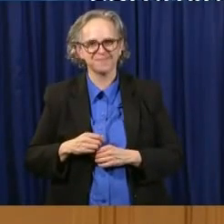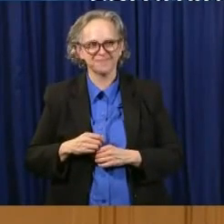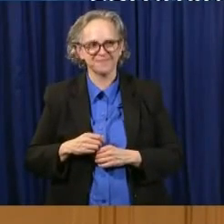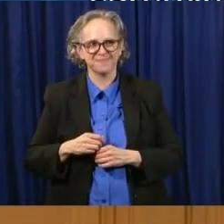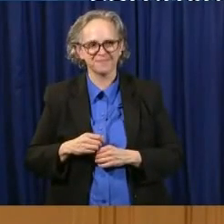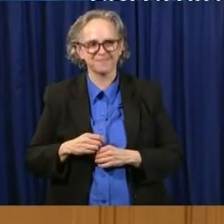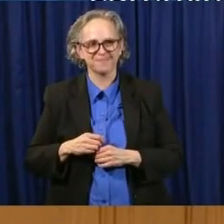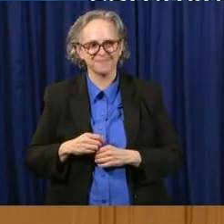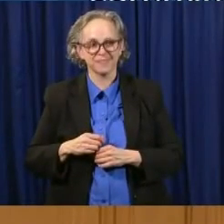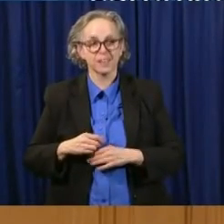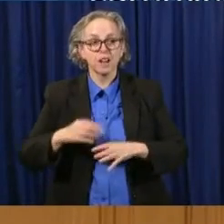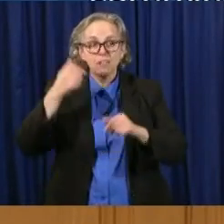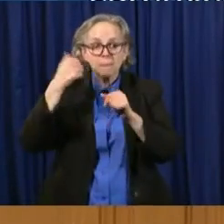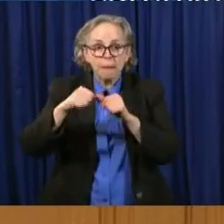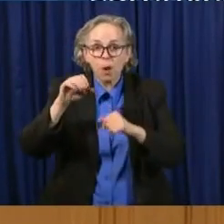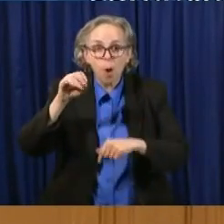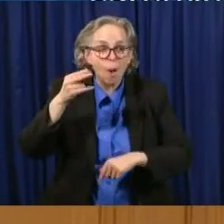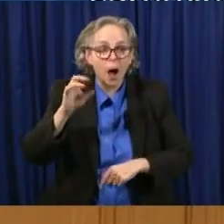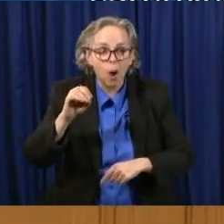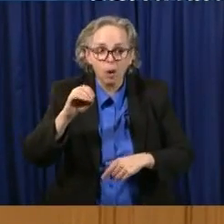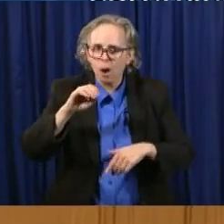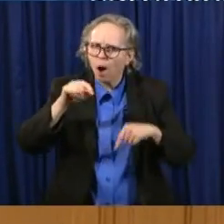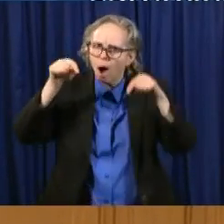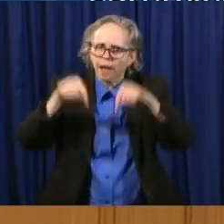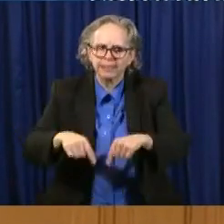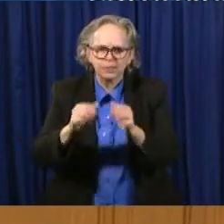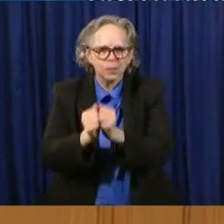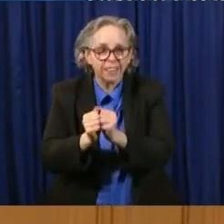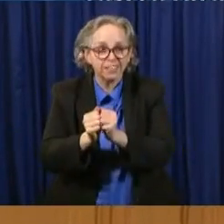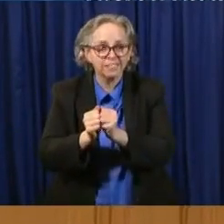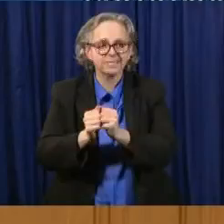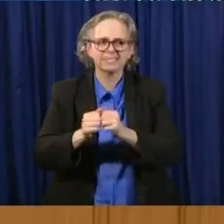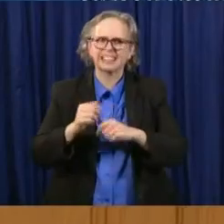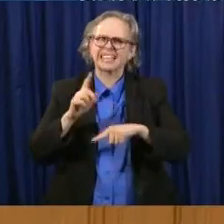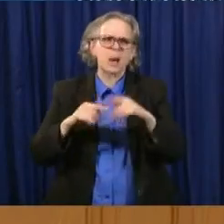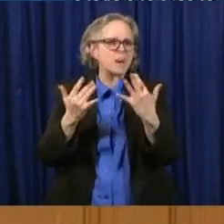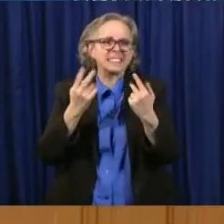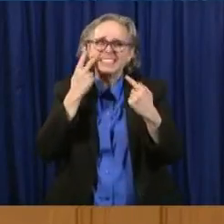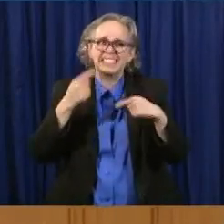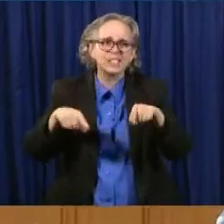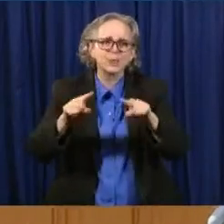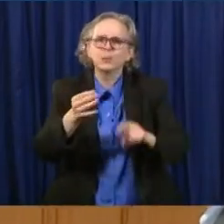Remember Ohio, we're all in this together, and I can't wait to see you guys soon.